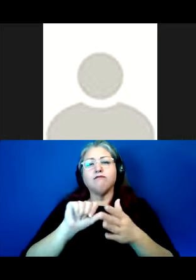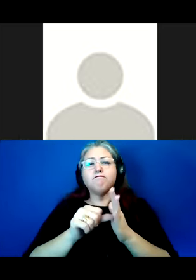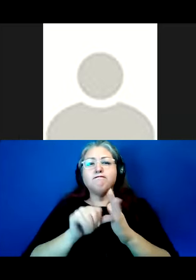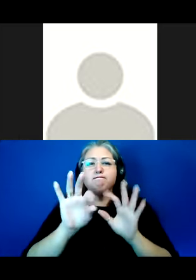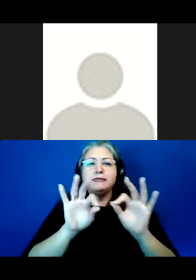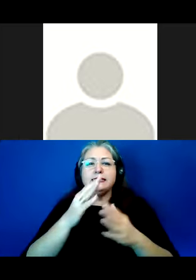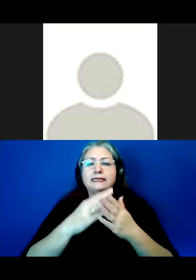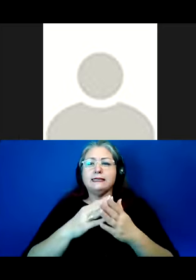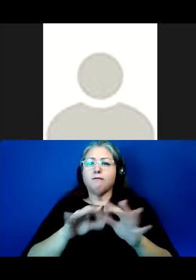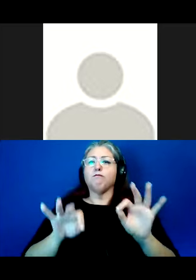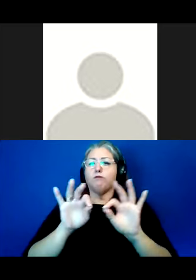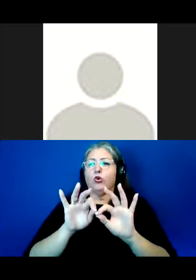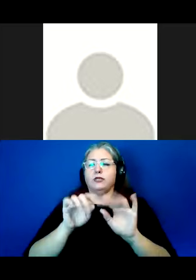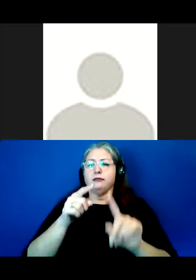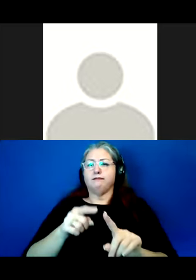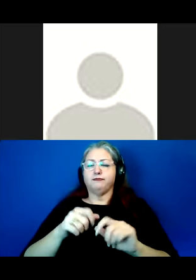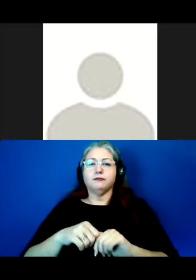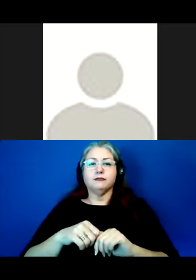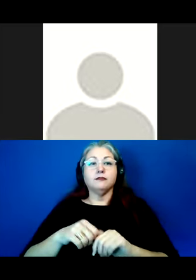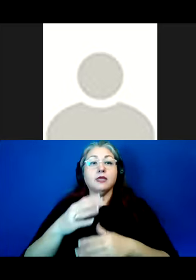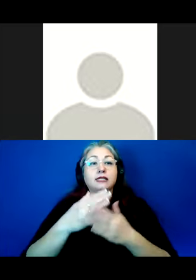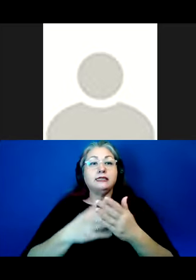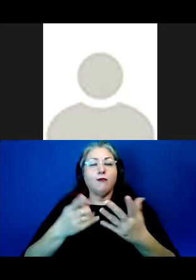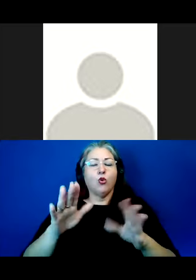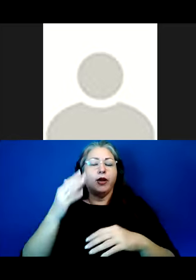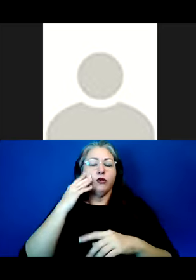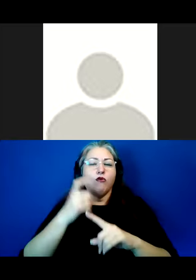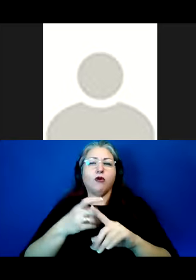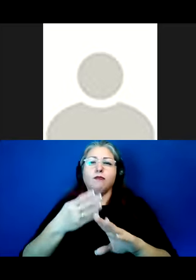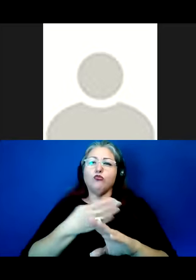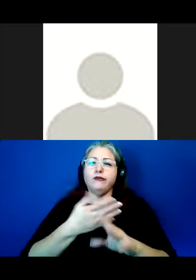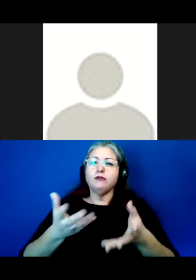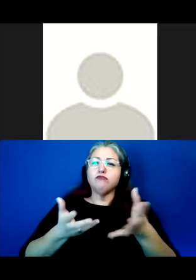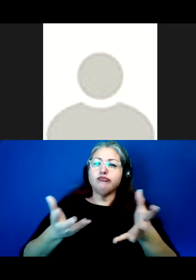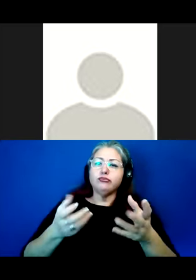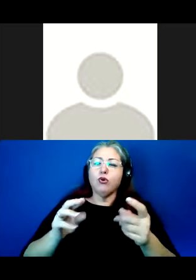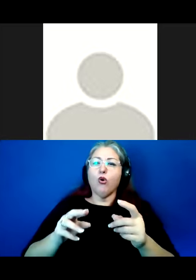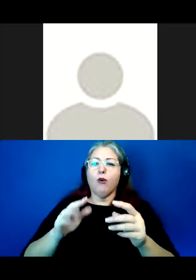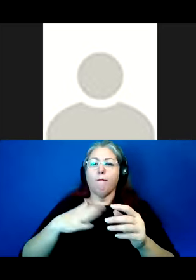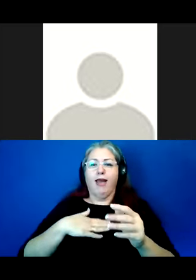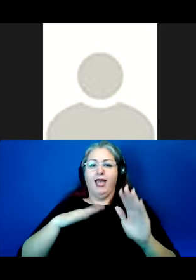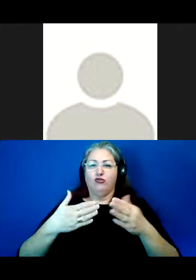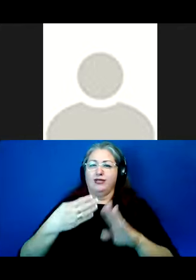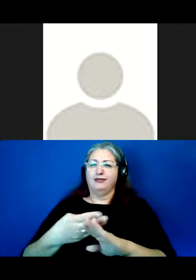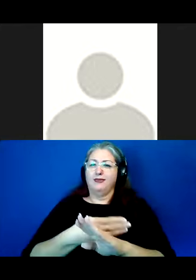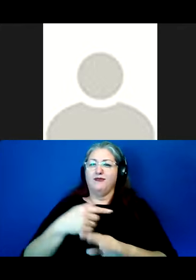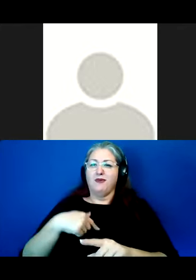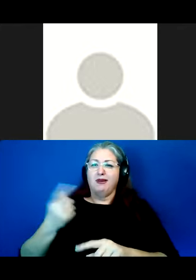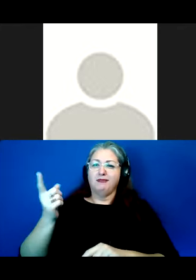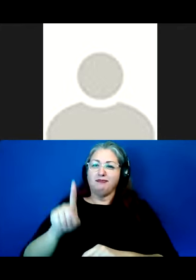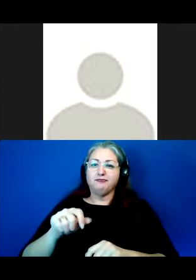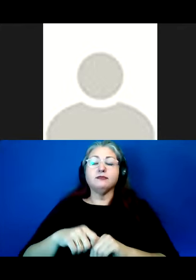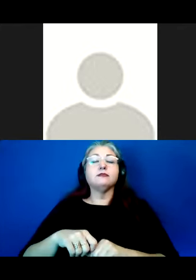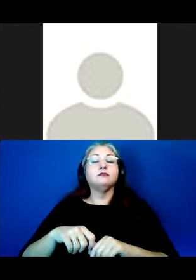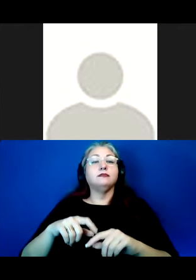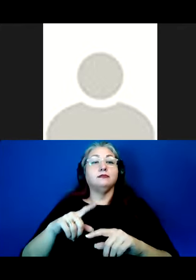points. Some of these things you'll already know from previous interactions or from the introduction to this session. In